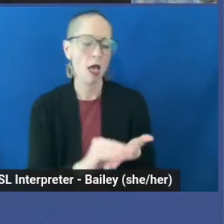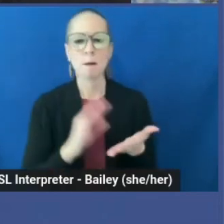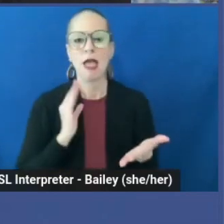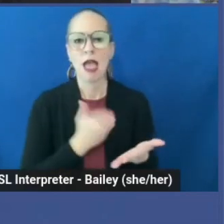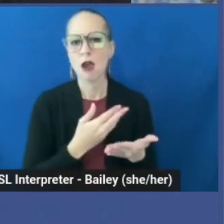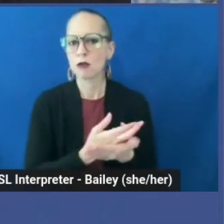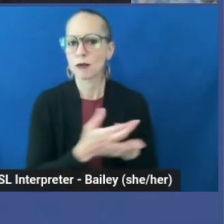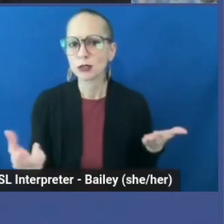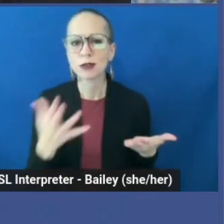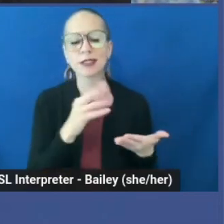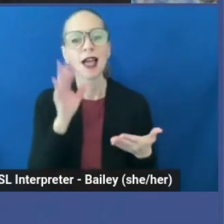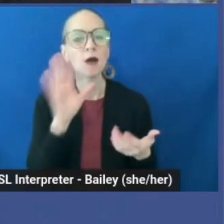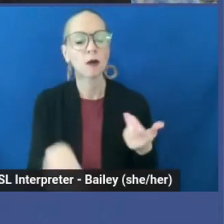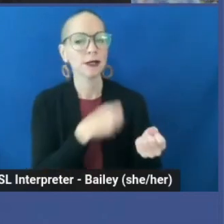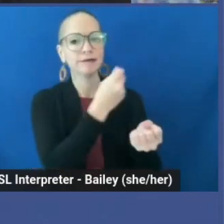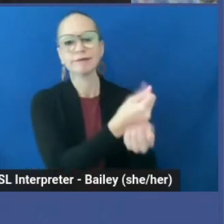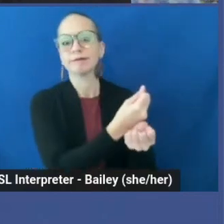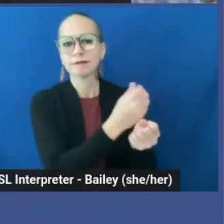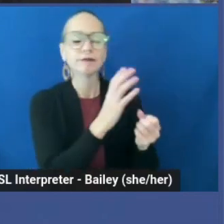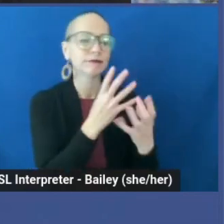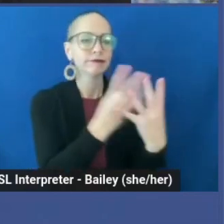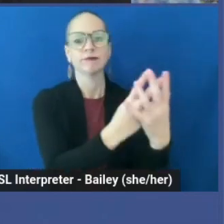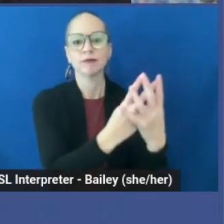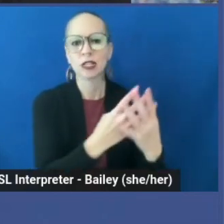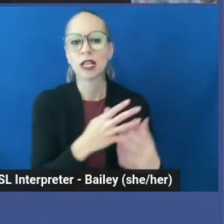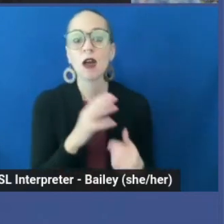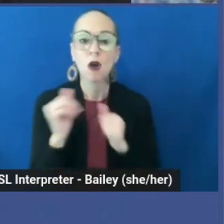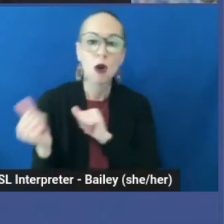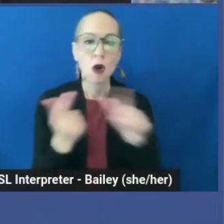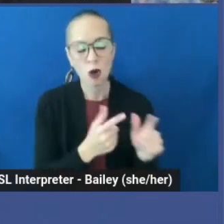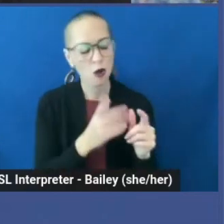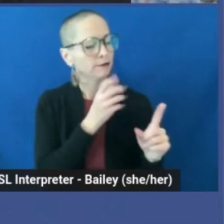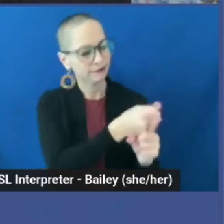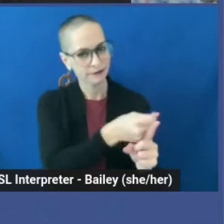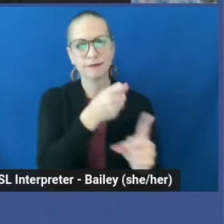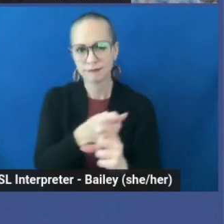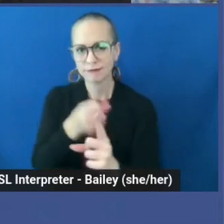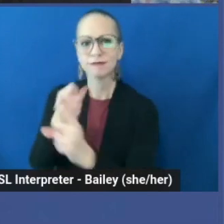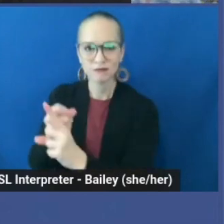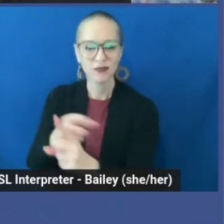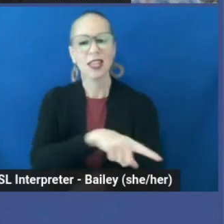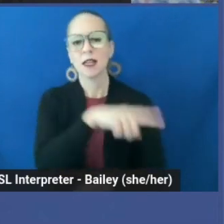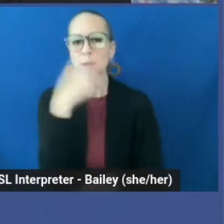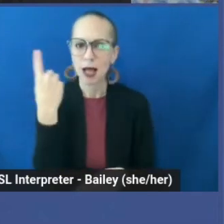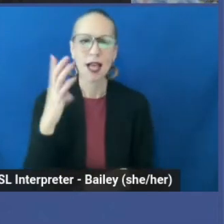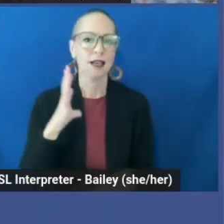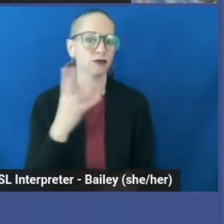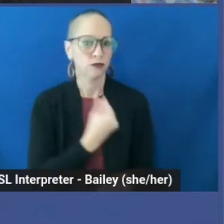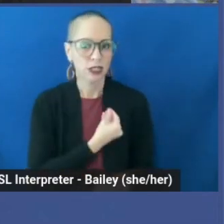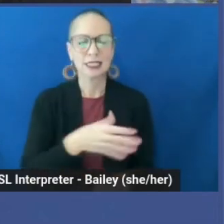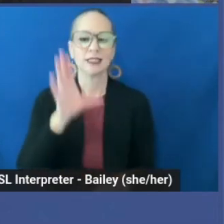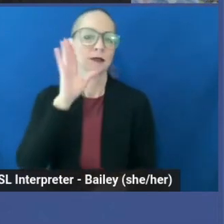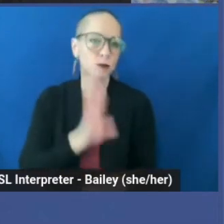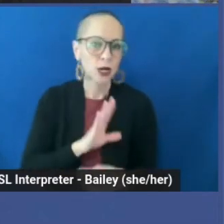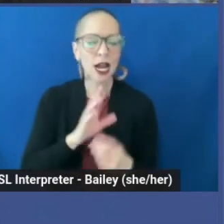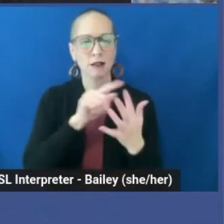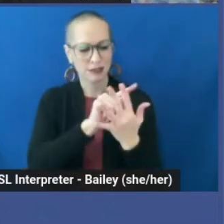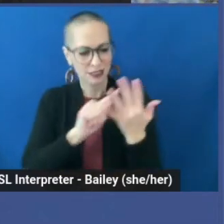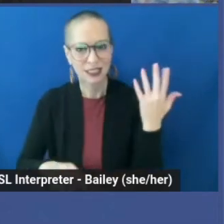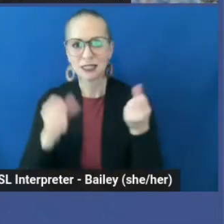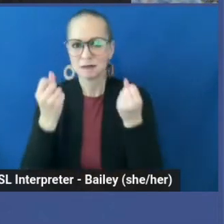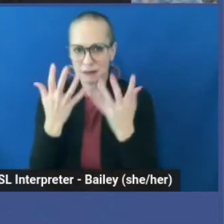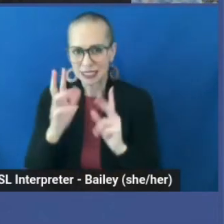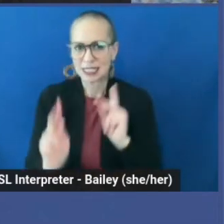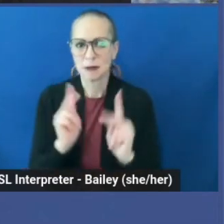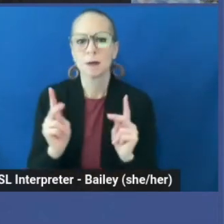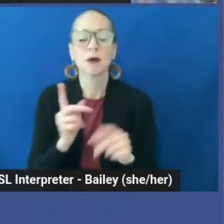and locking us up, all strategies that hit black and brown, trans, migrant and houseless sex workers the hardest, or